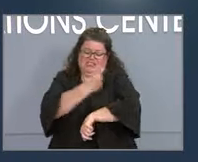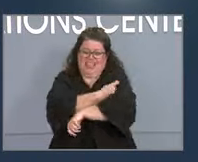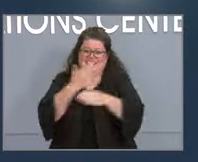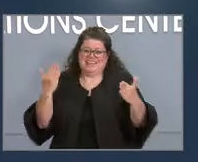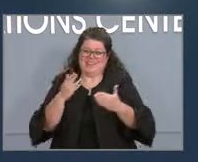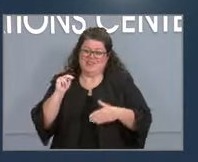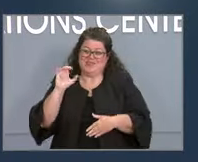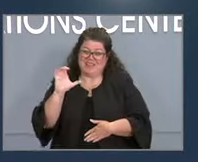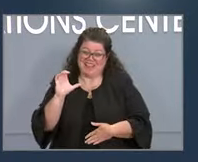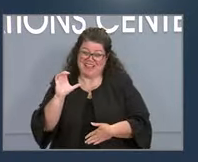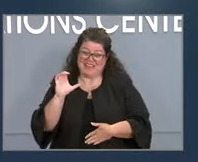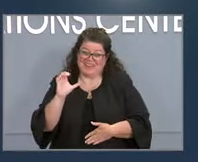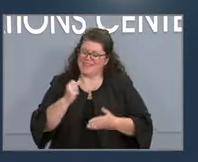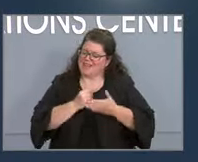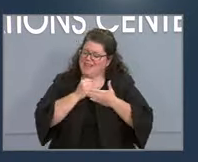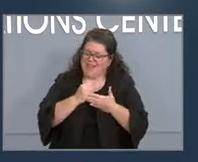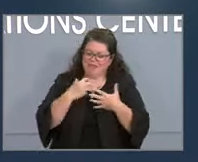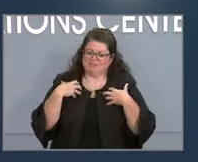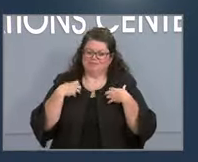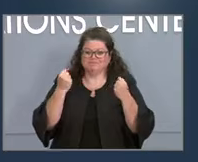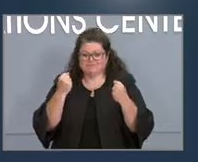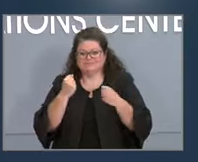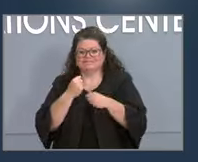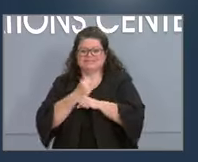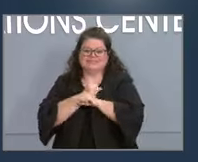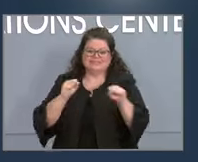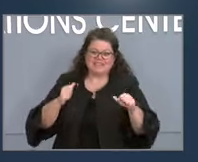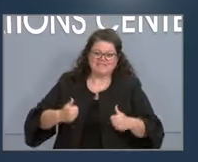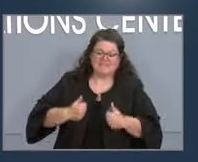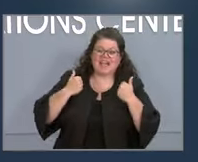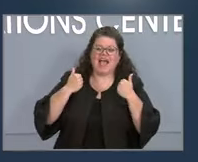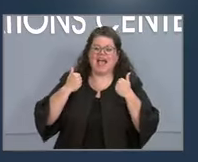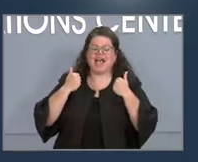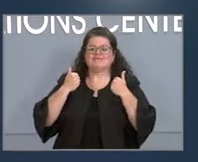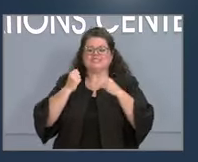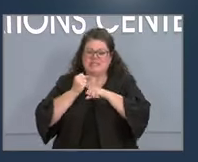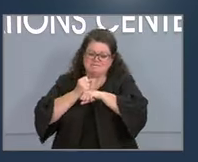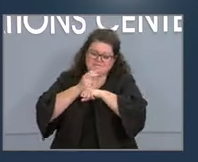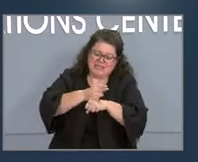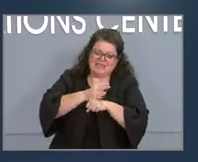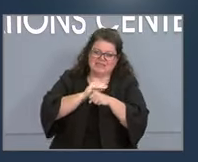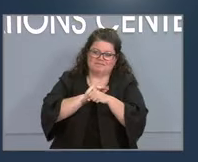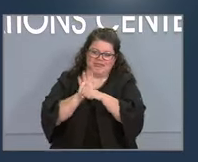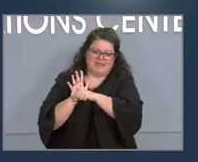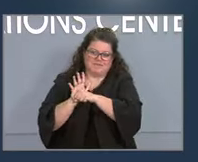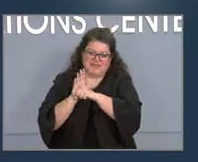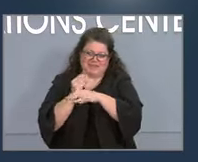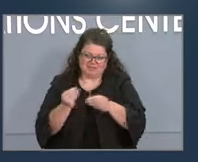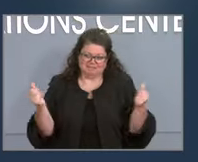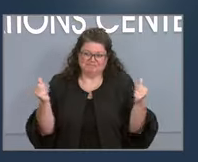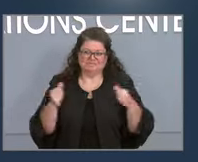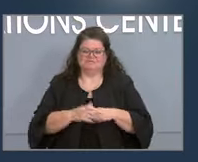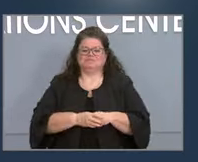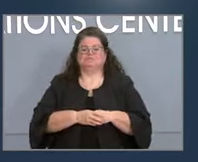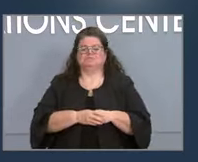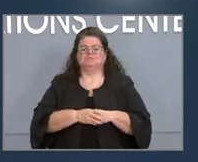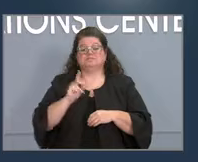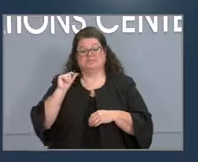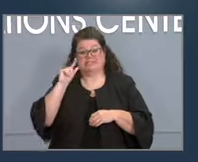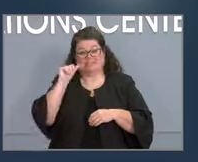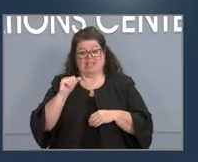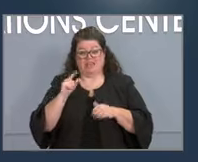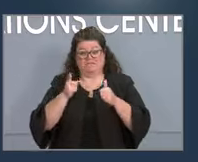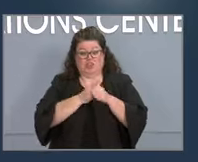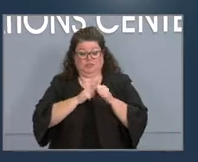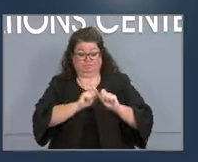save lives and get closer to ending this pandemic. Okay, with that, let's dive into the data. Our first graph looks at